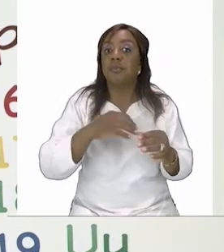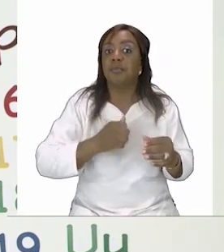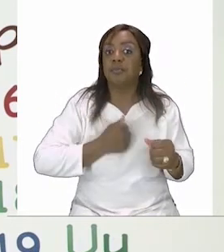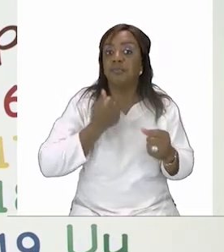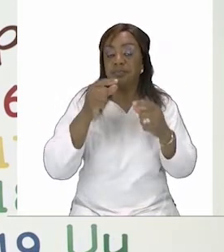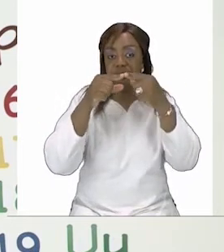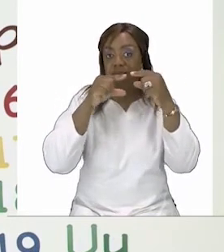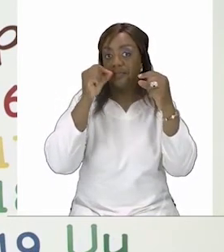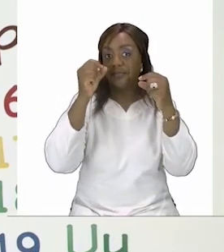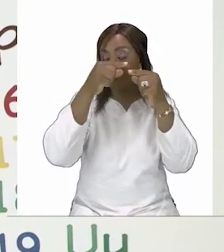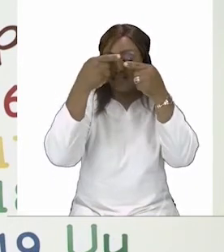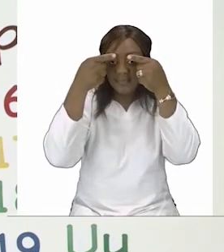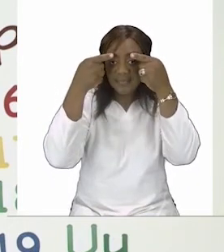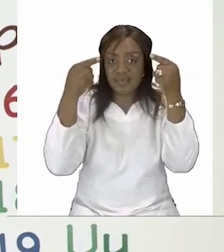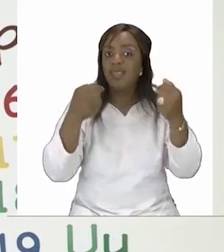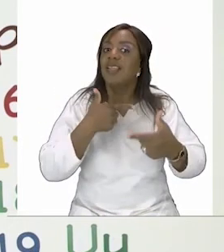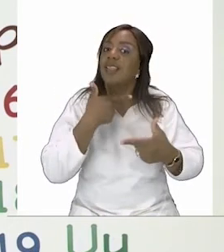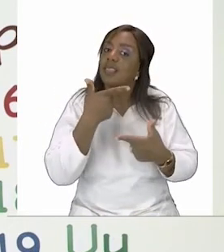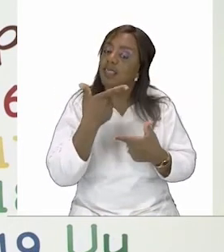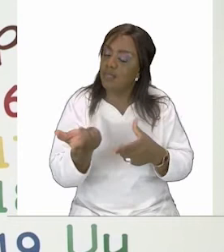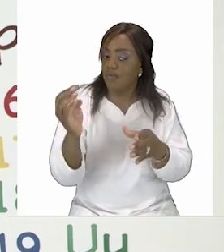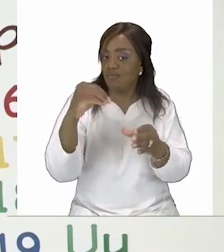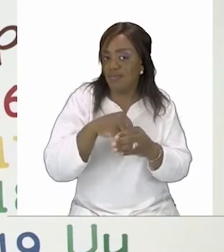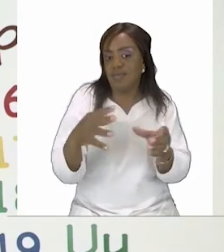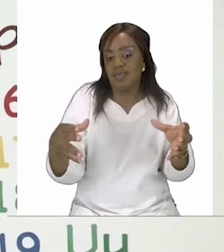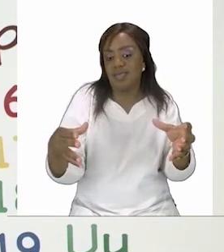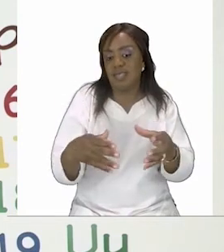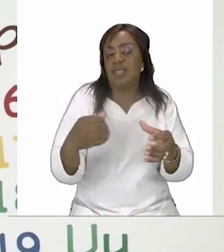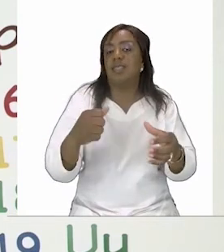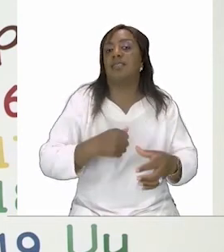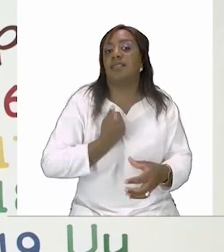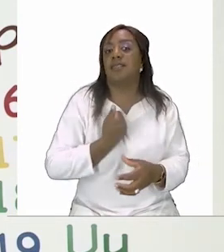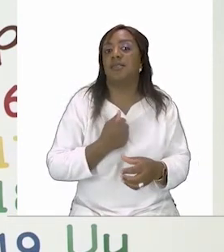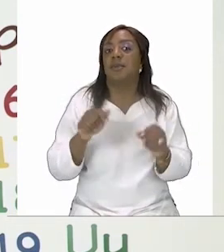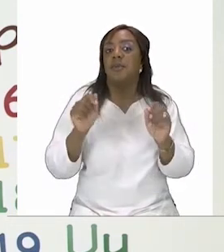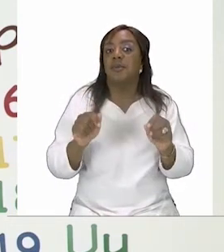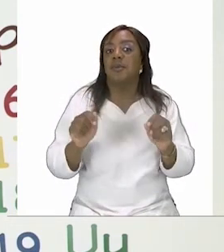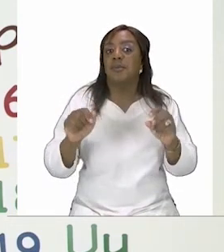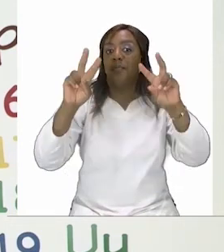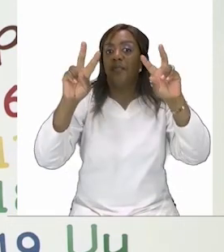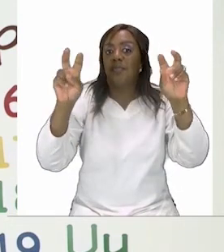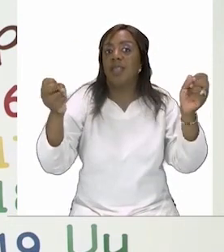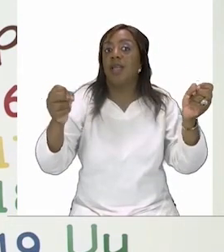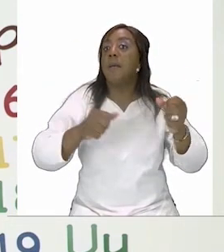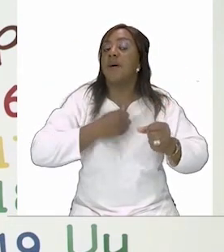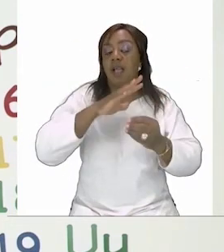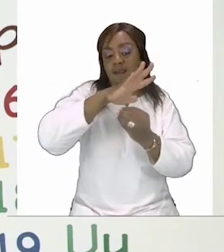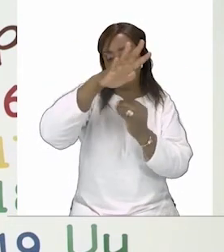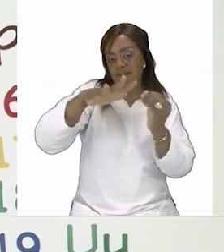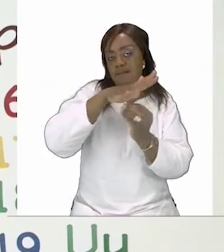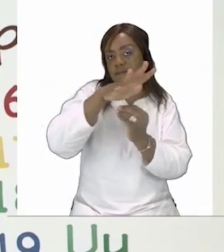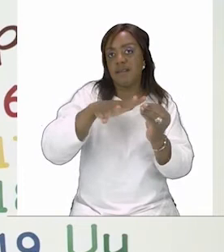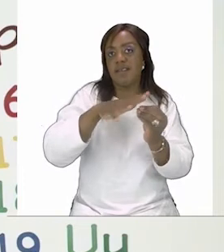and thank you so much for joining me today our theme this week is my family